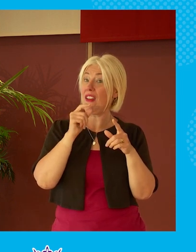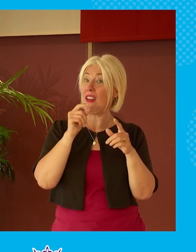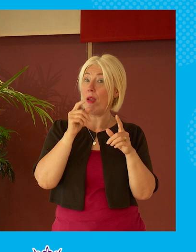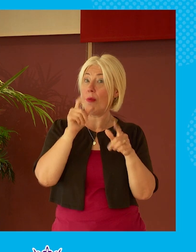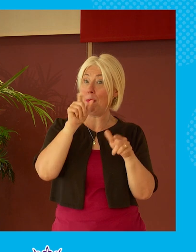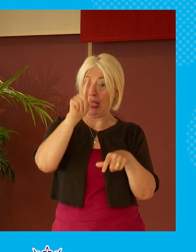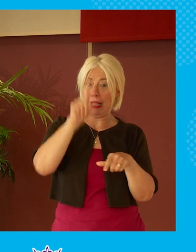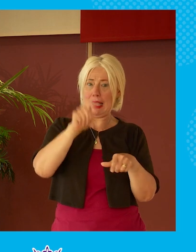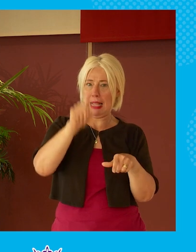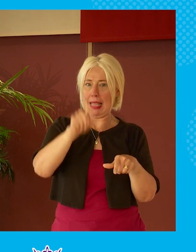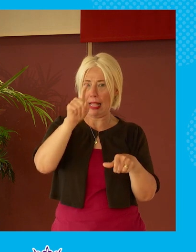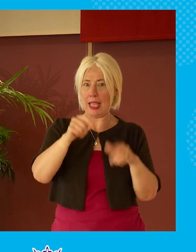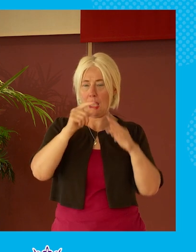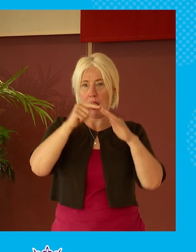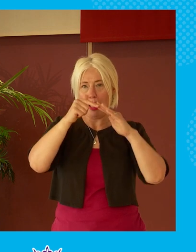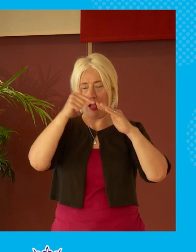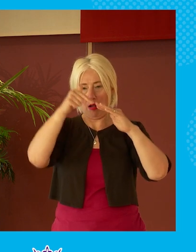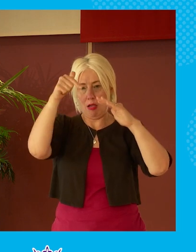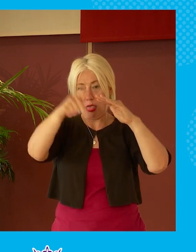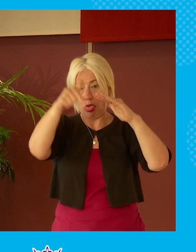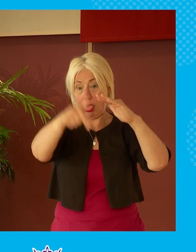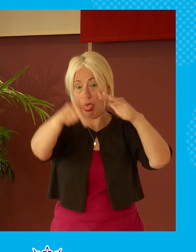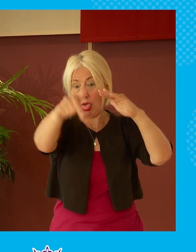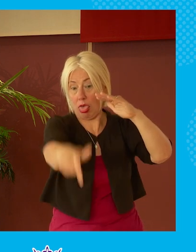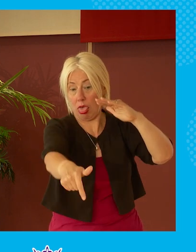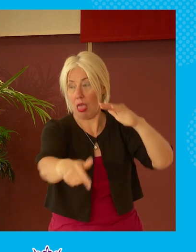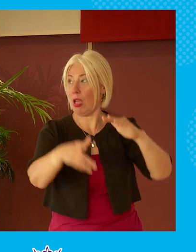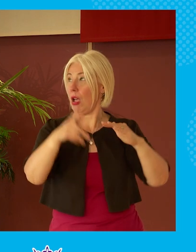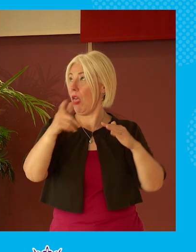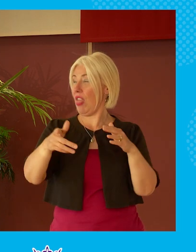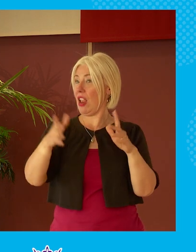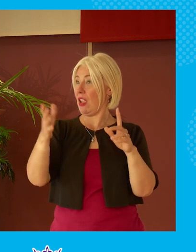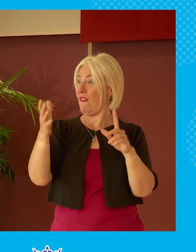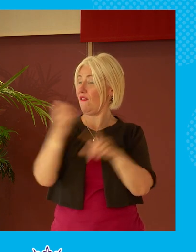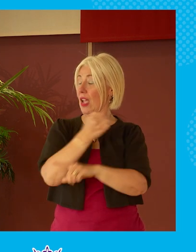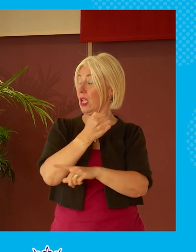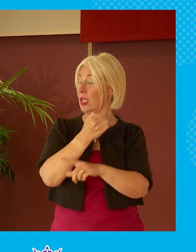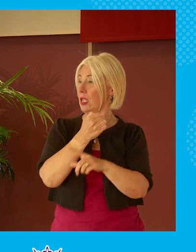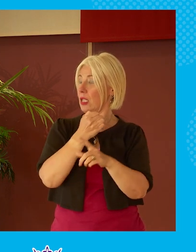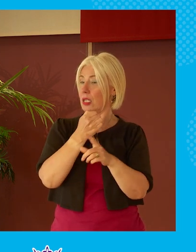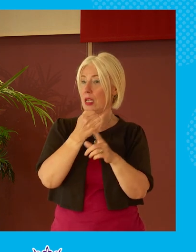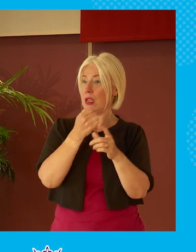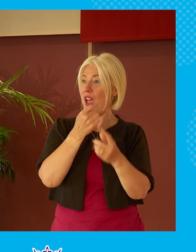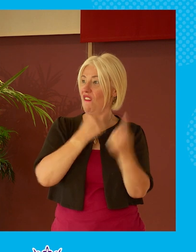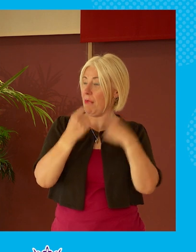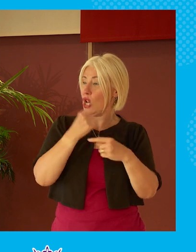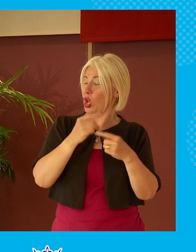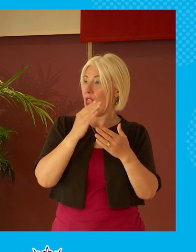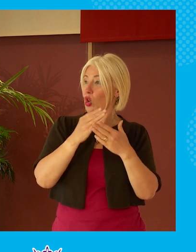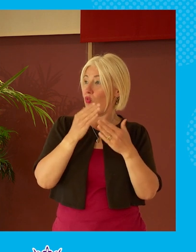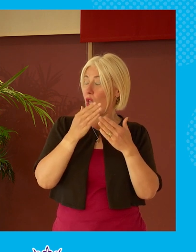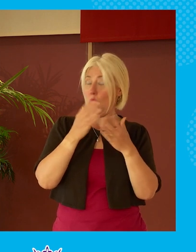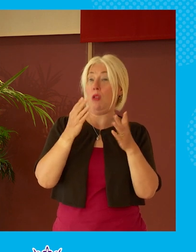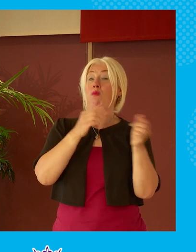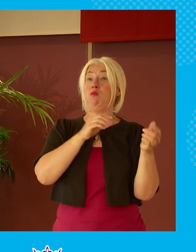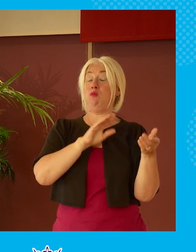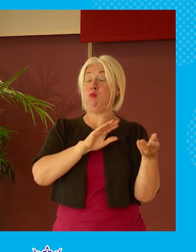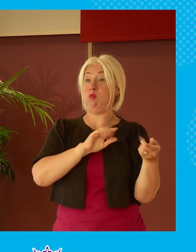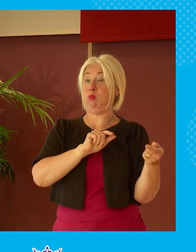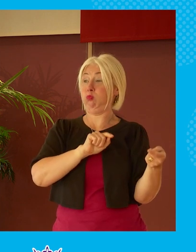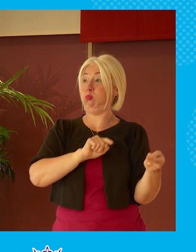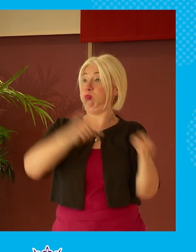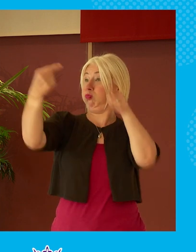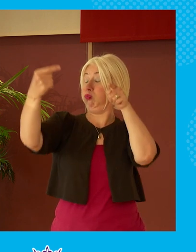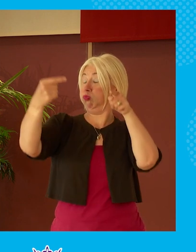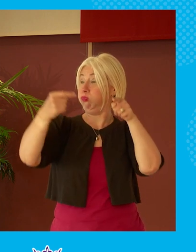maybe look at a page that has some divergent view on something like covet or whatever you you then get served something that's you know